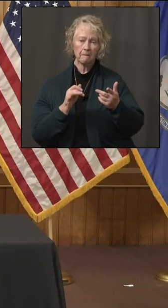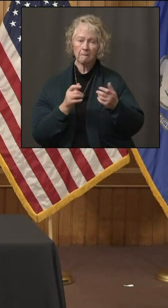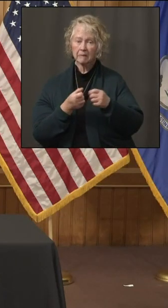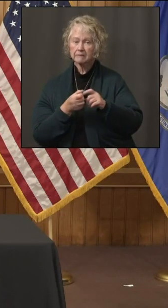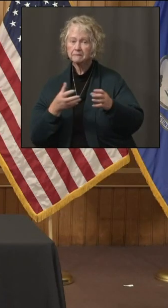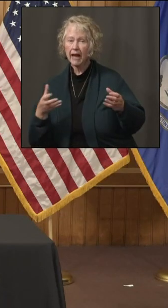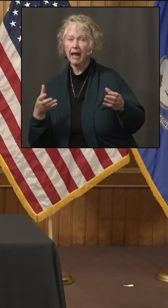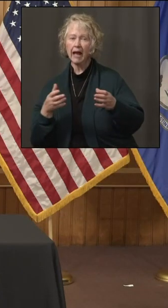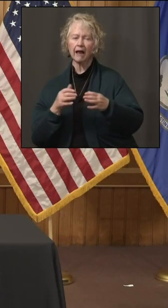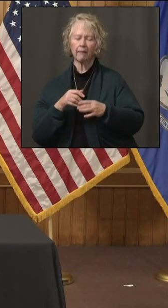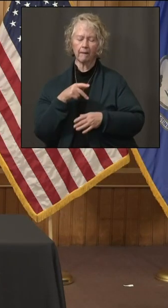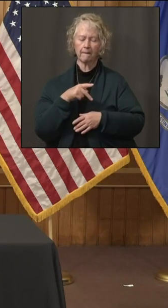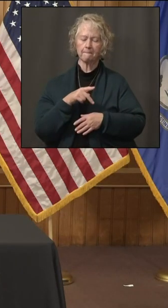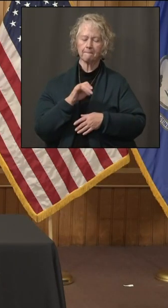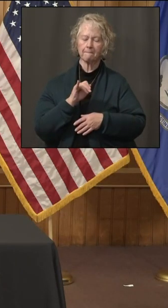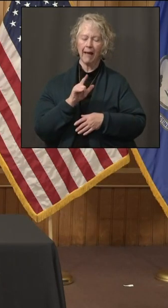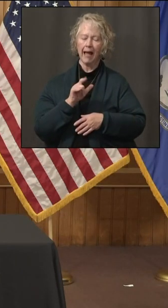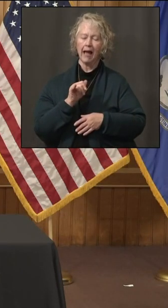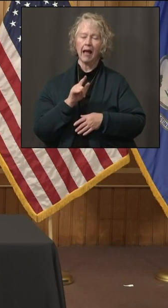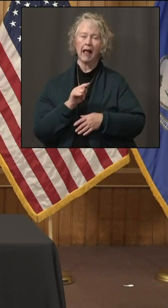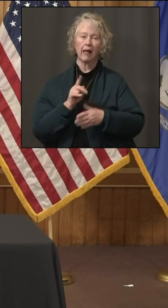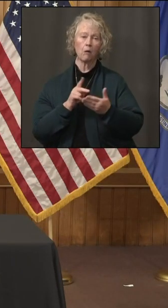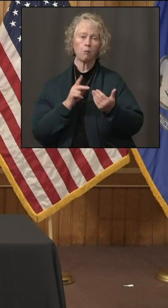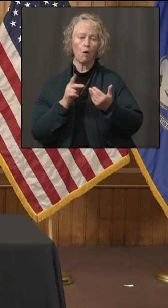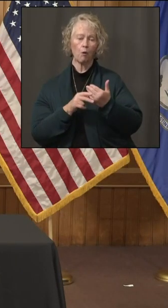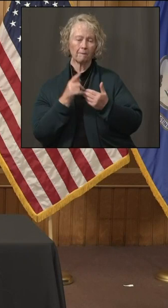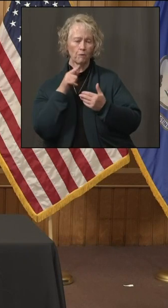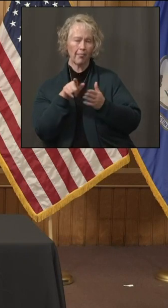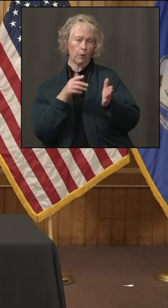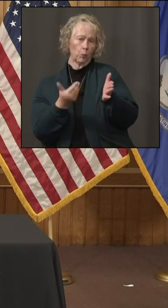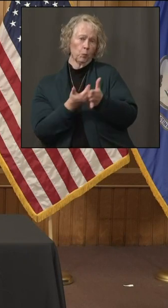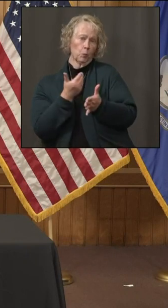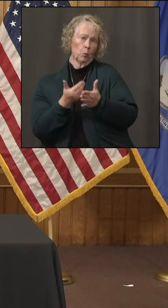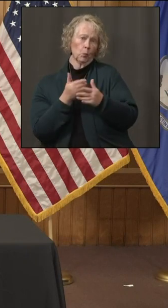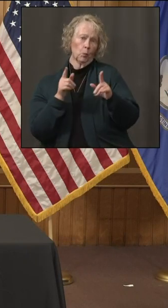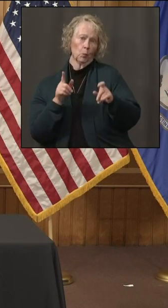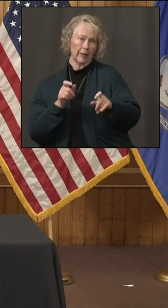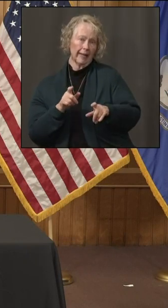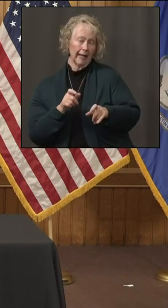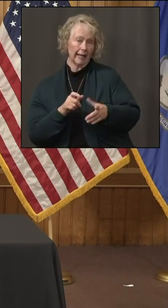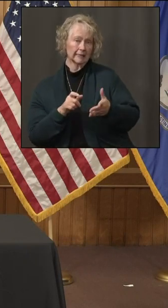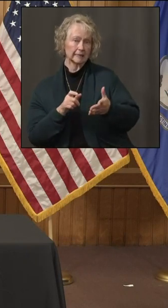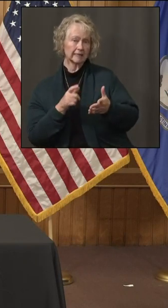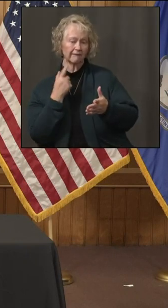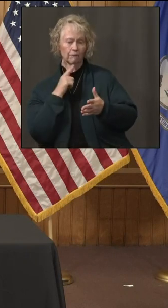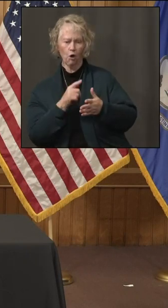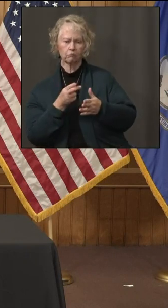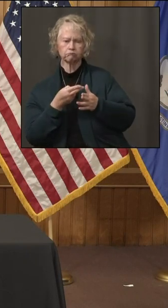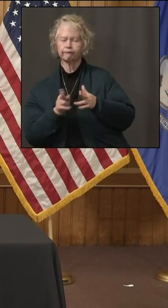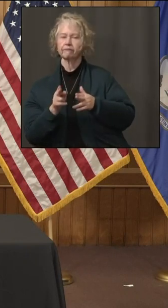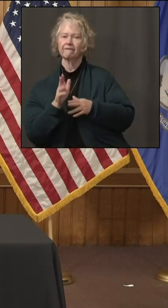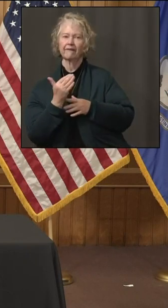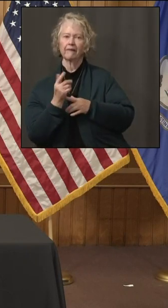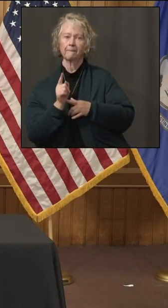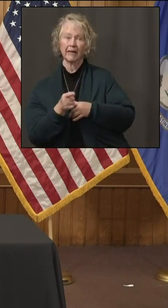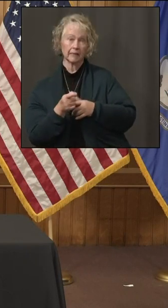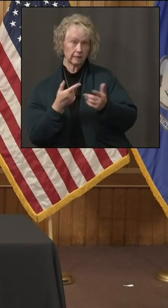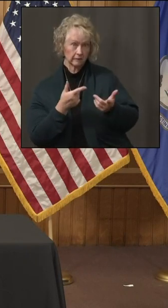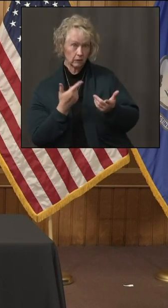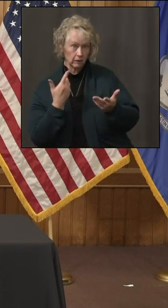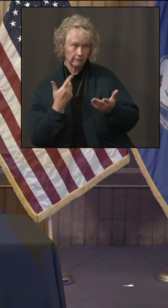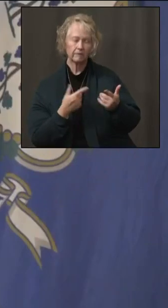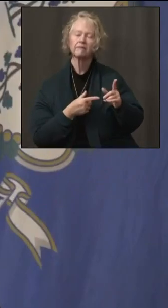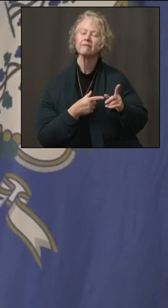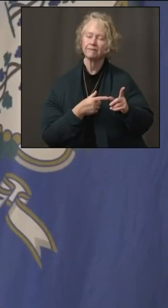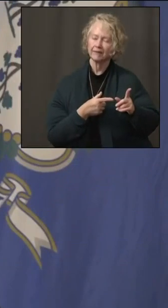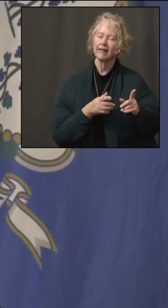to see how these tests work out and identify any snags that need to be worked out? Yeah. What